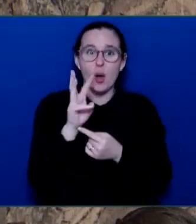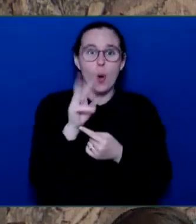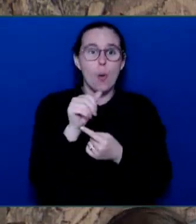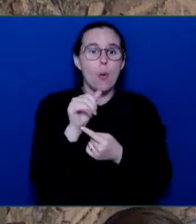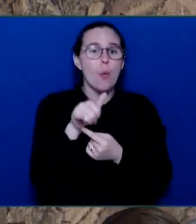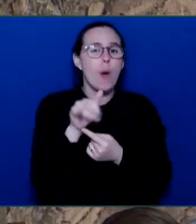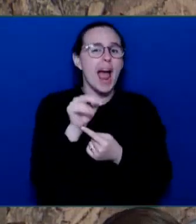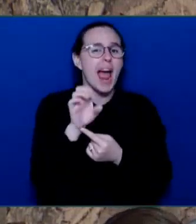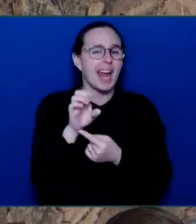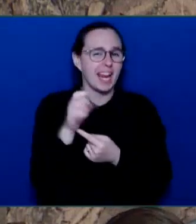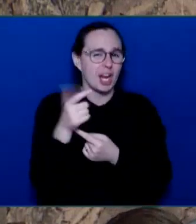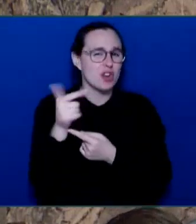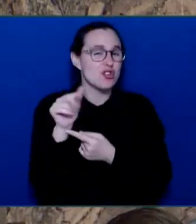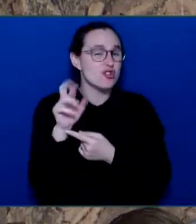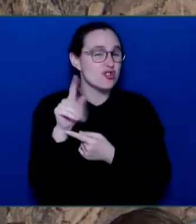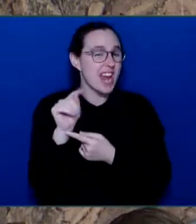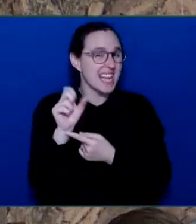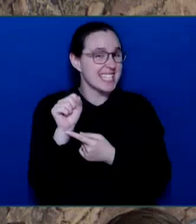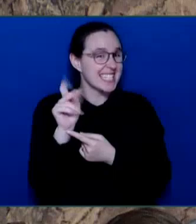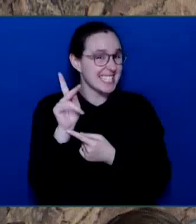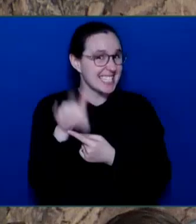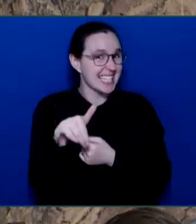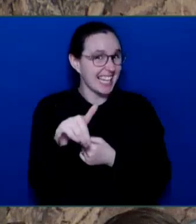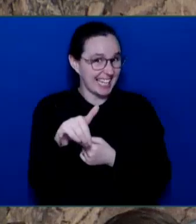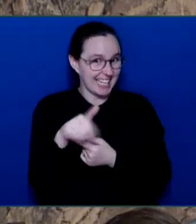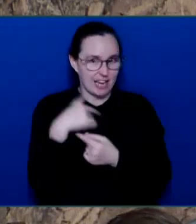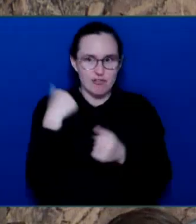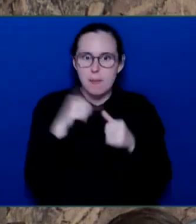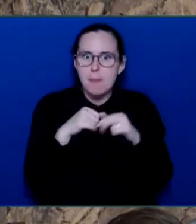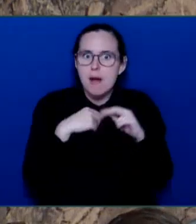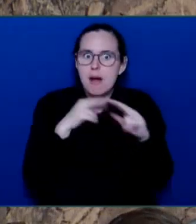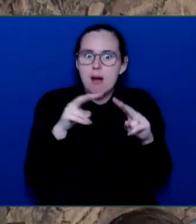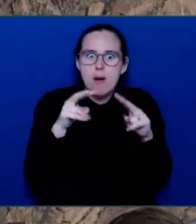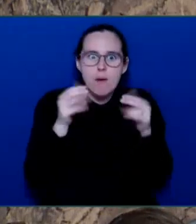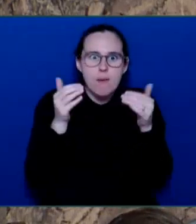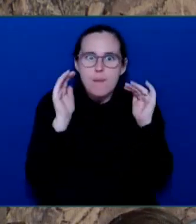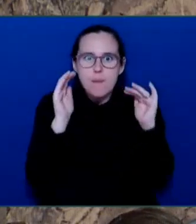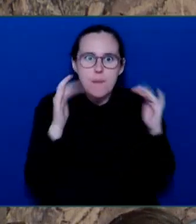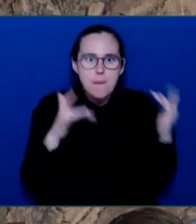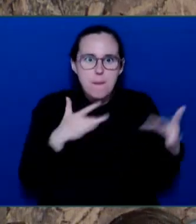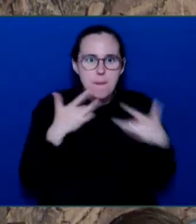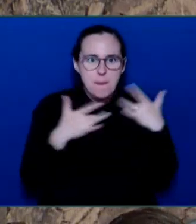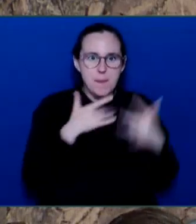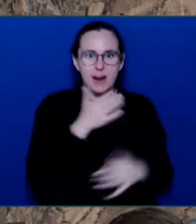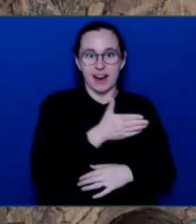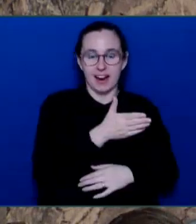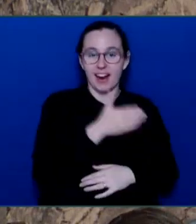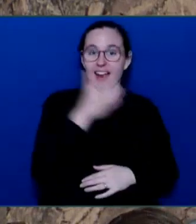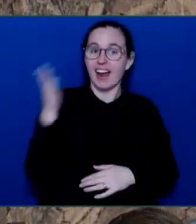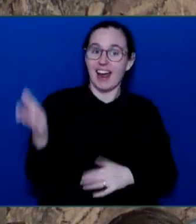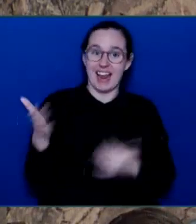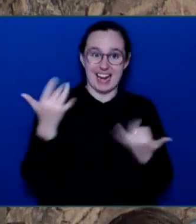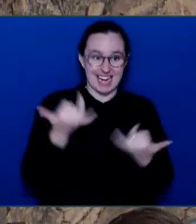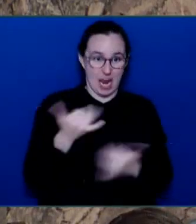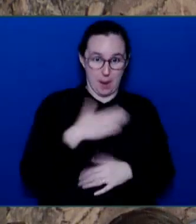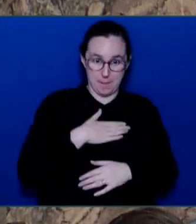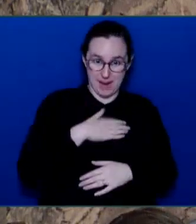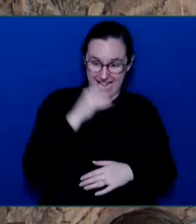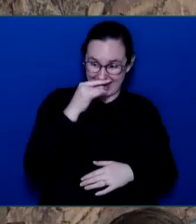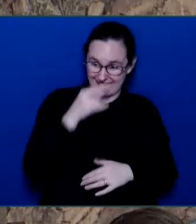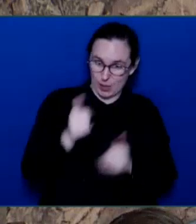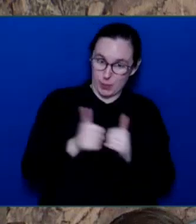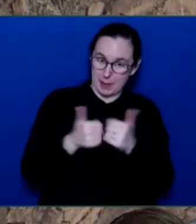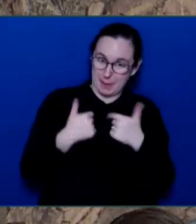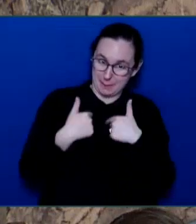December 5th will be doing that, I'll be doing that with my kids, to make sure that I, along with 40,000 other people, are witnessing the